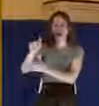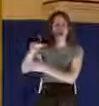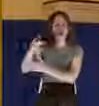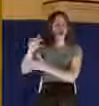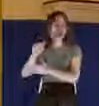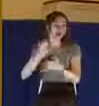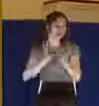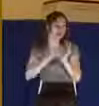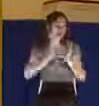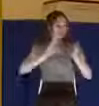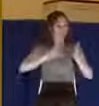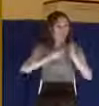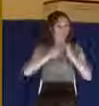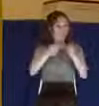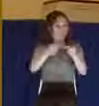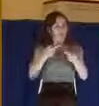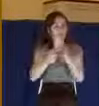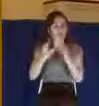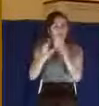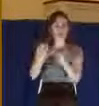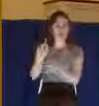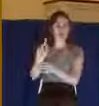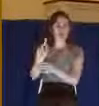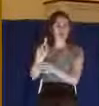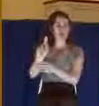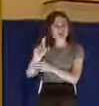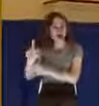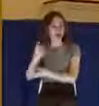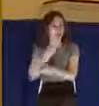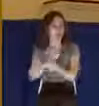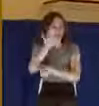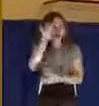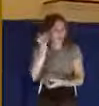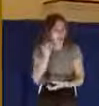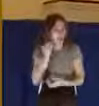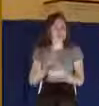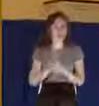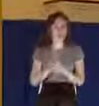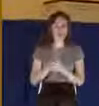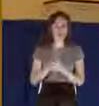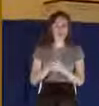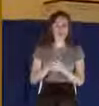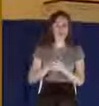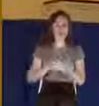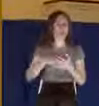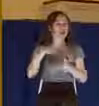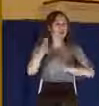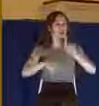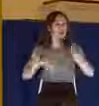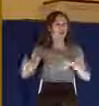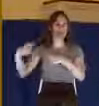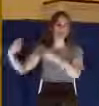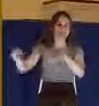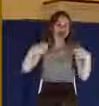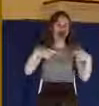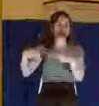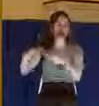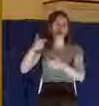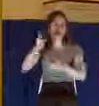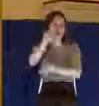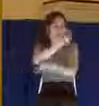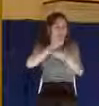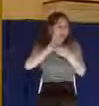place of the skull. Now, there's disagreement today among scholars as to the precise location of where